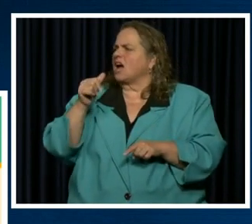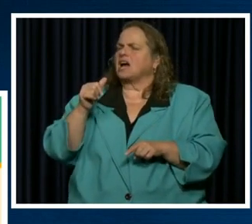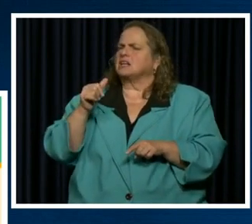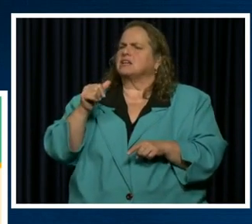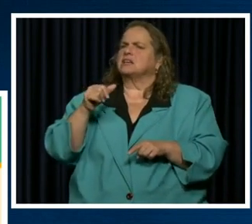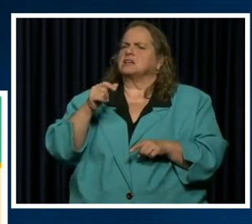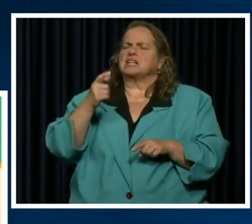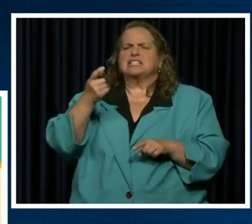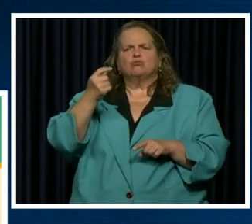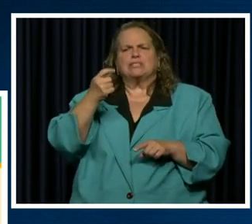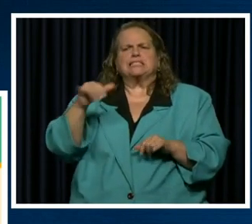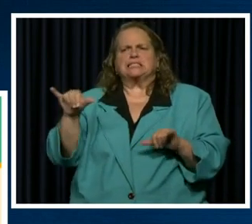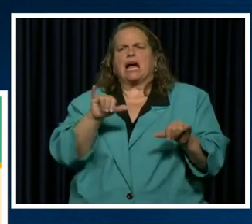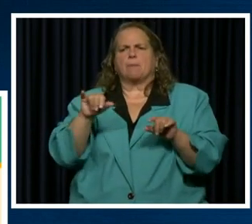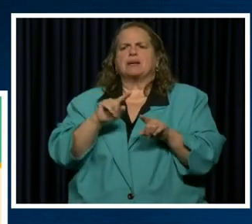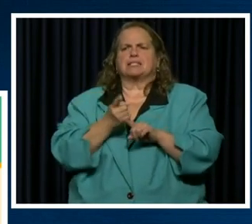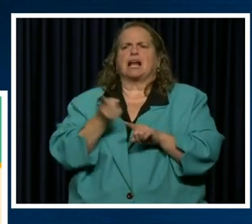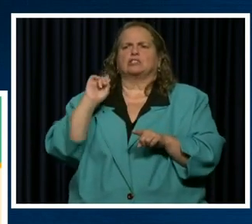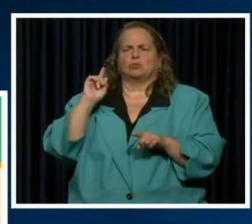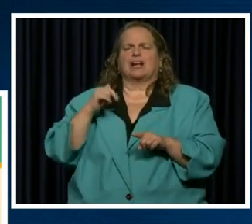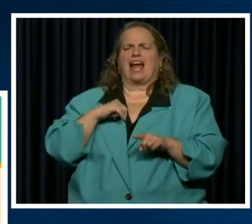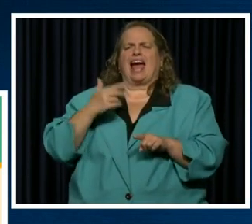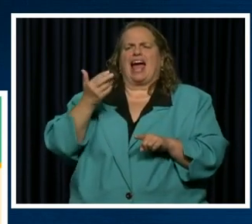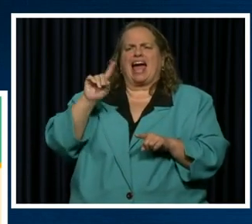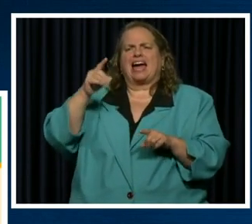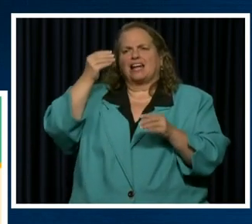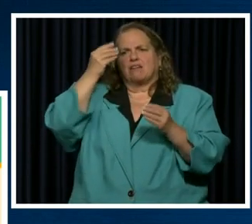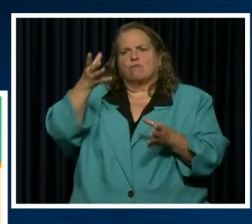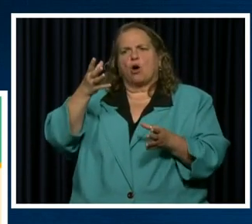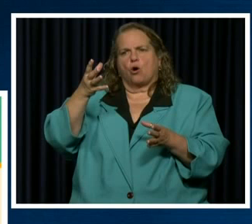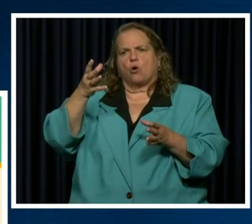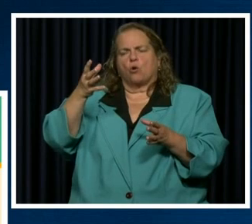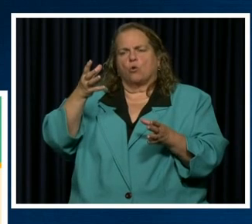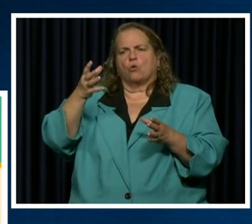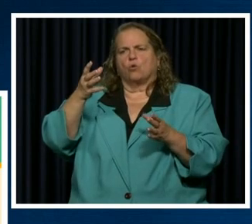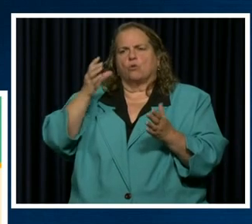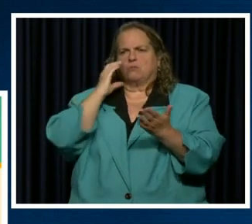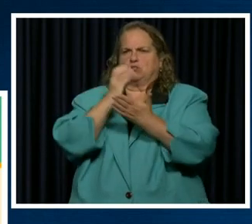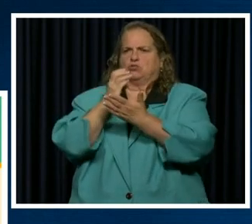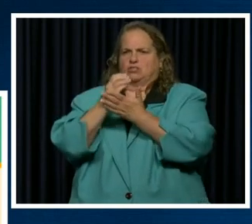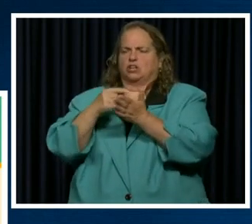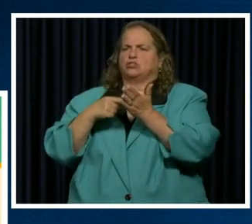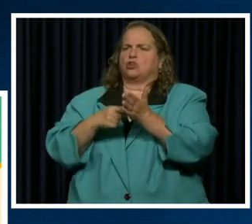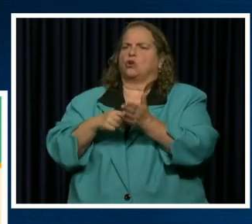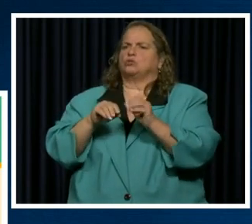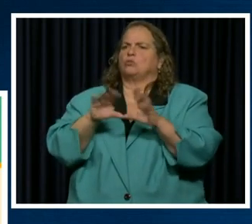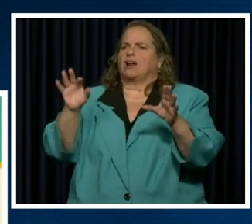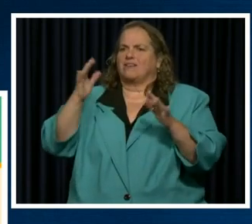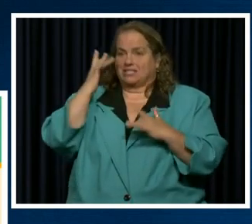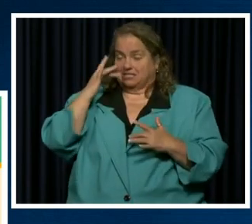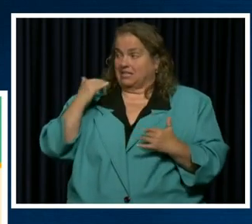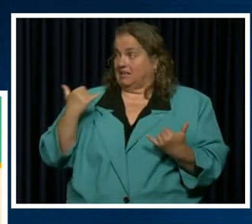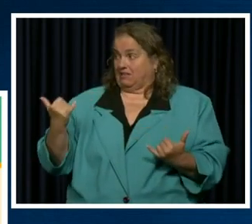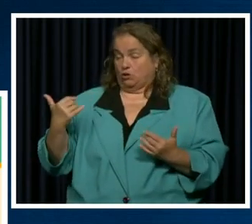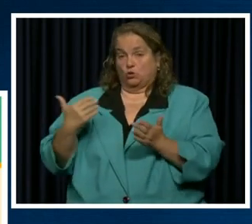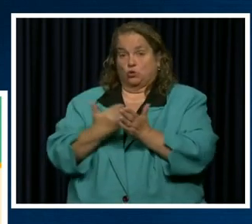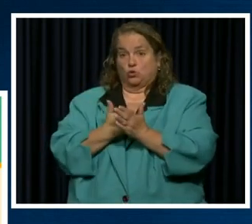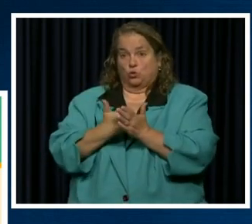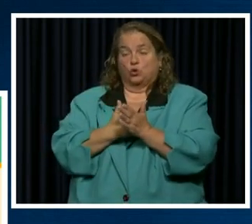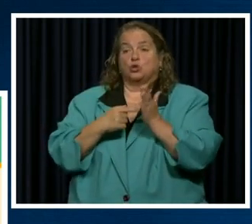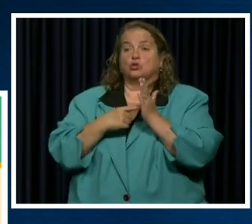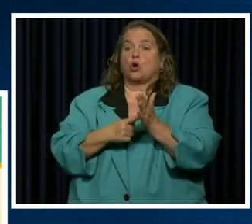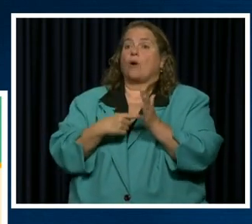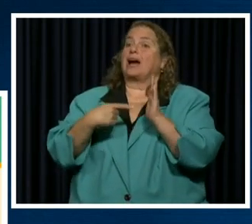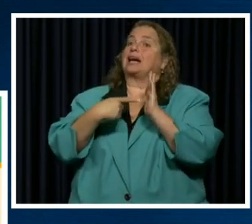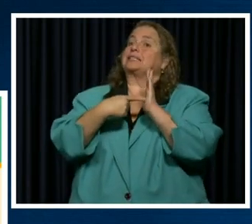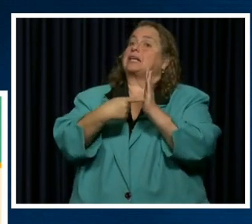I had a different infographic that talked about the spread of disease in a group setting. This one came out today, shared an example from